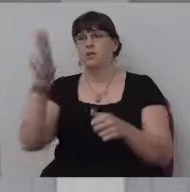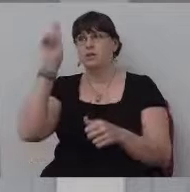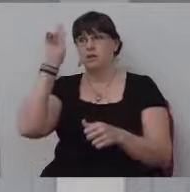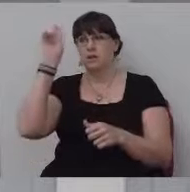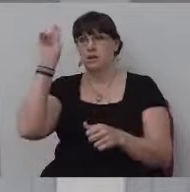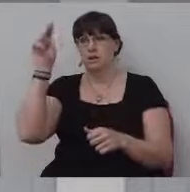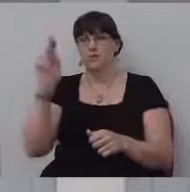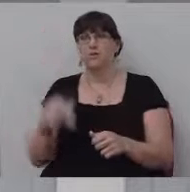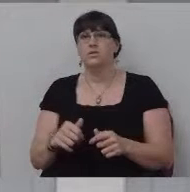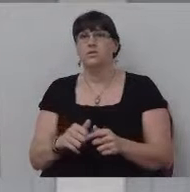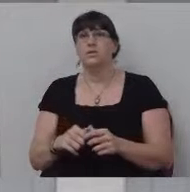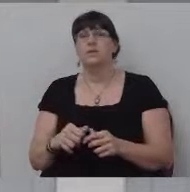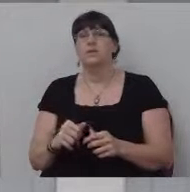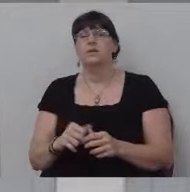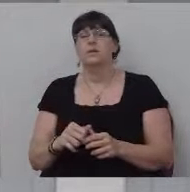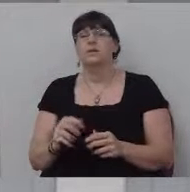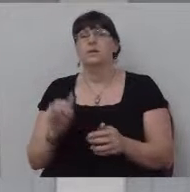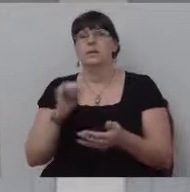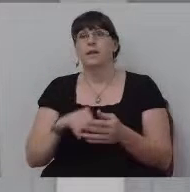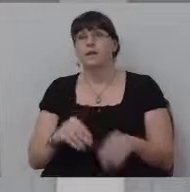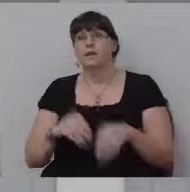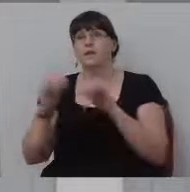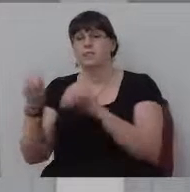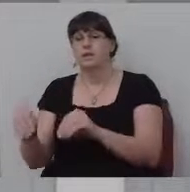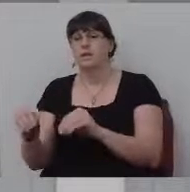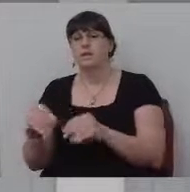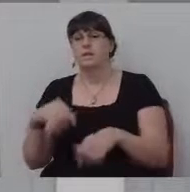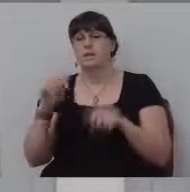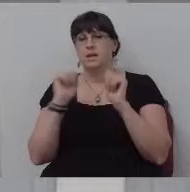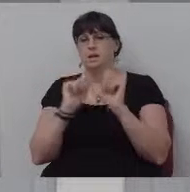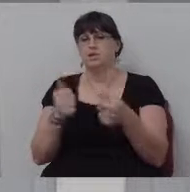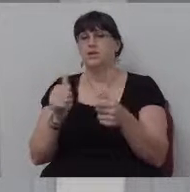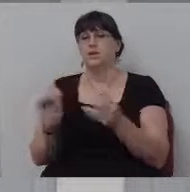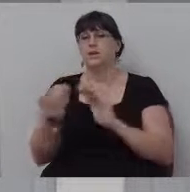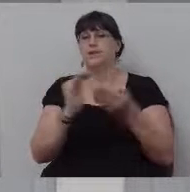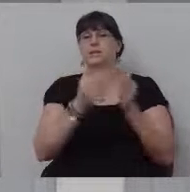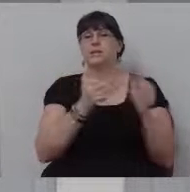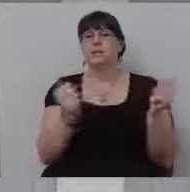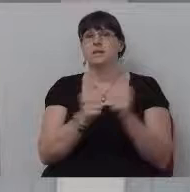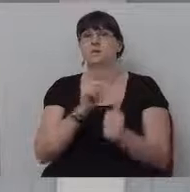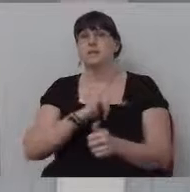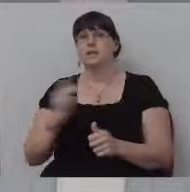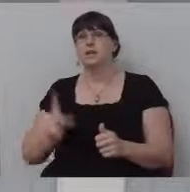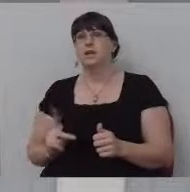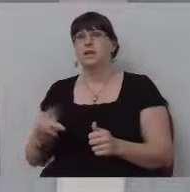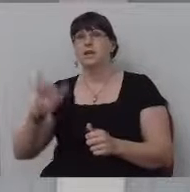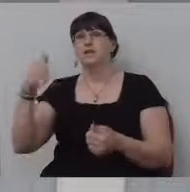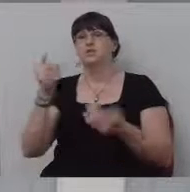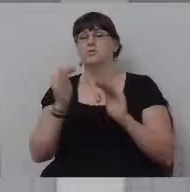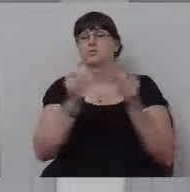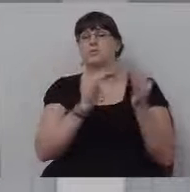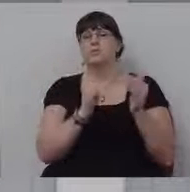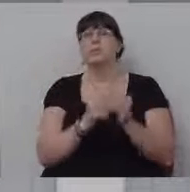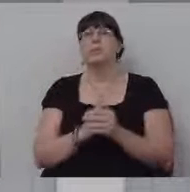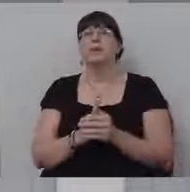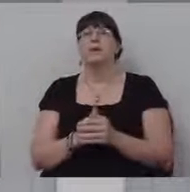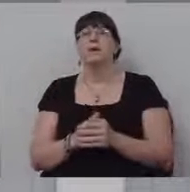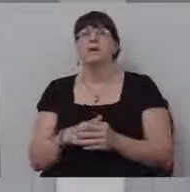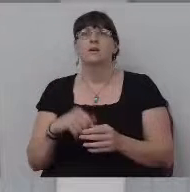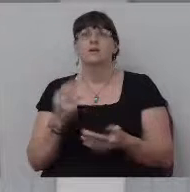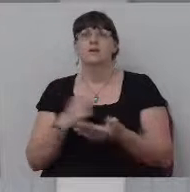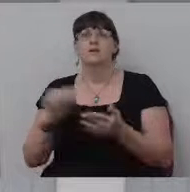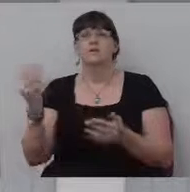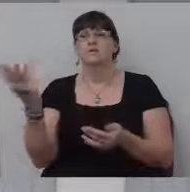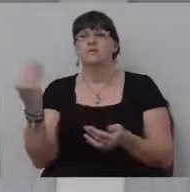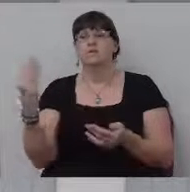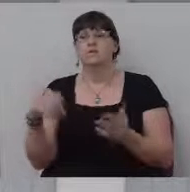chariots and 12,000 horsemen, which he placed in chariot cities and with the king at Jerusalem. So, verses 14 through 17,